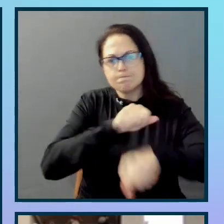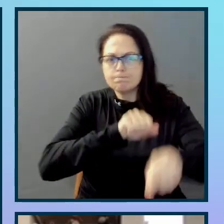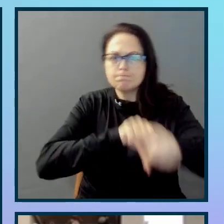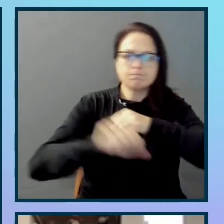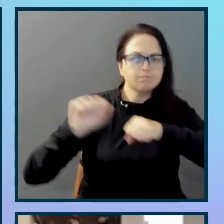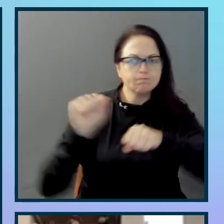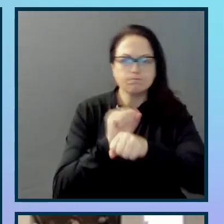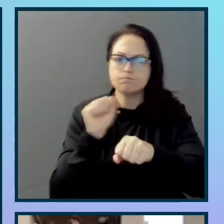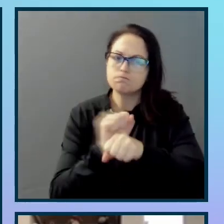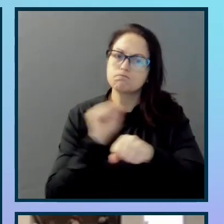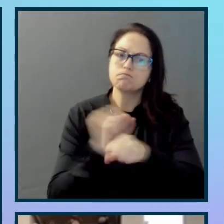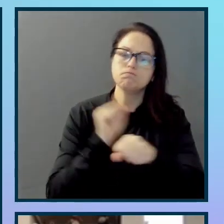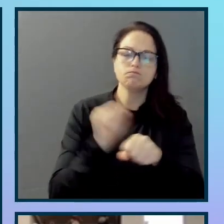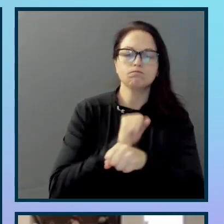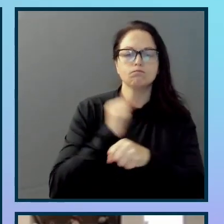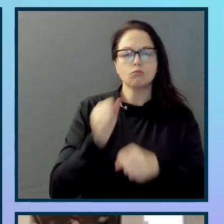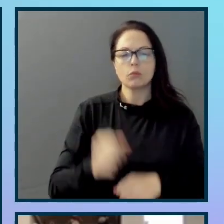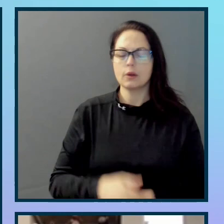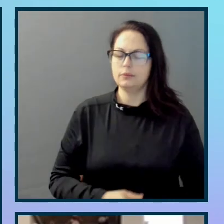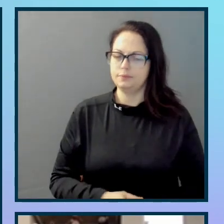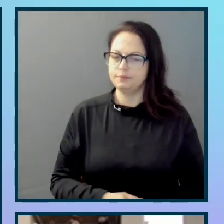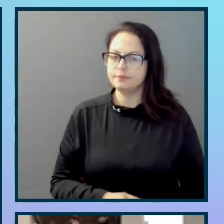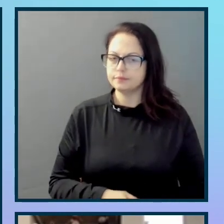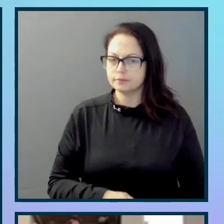improves and things are looking up.